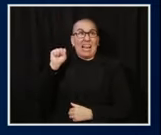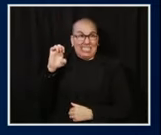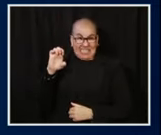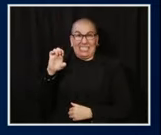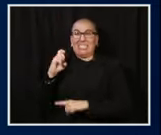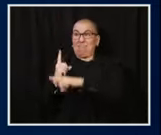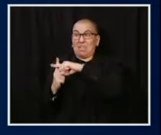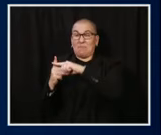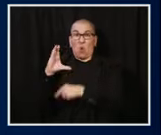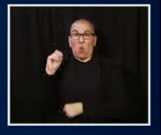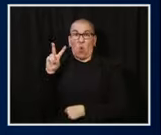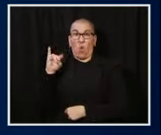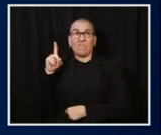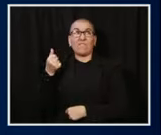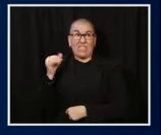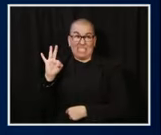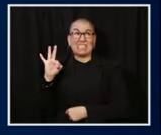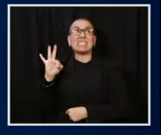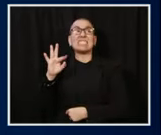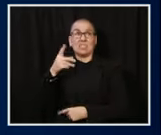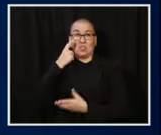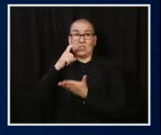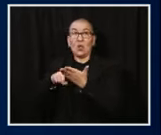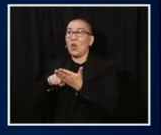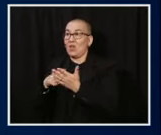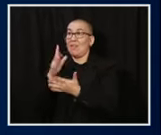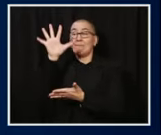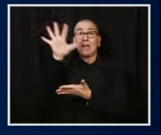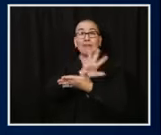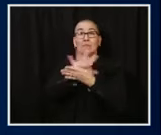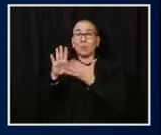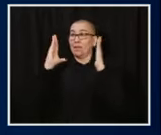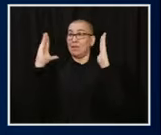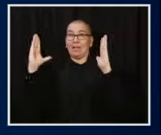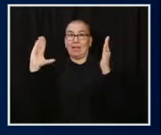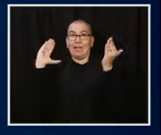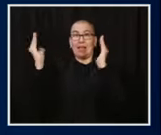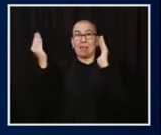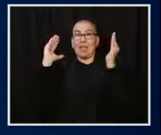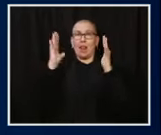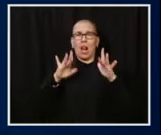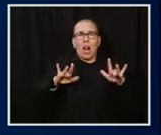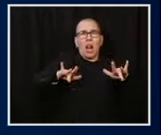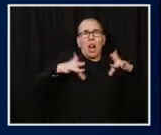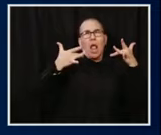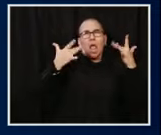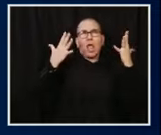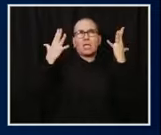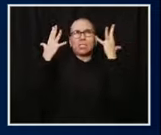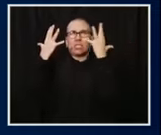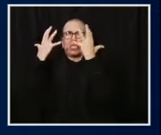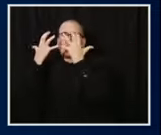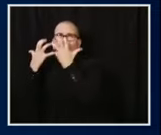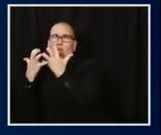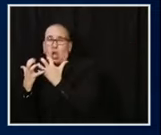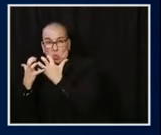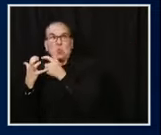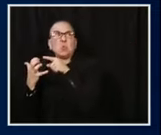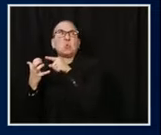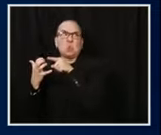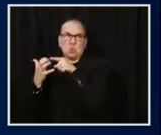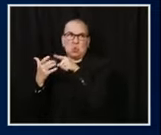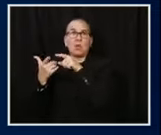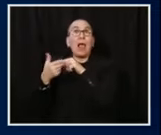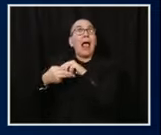filling in over the last five weeks. And higher rates of virus transmission in the counties and in these communities